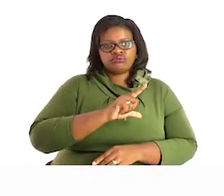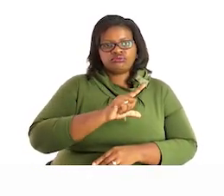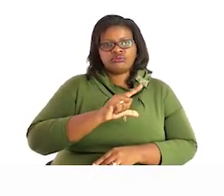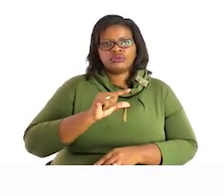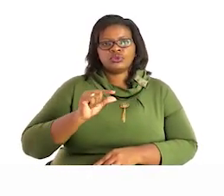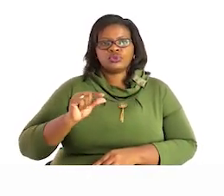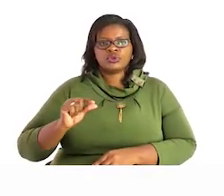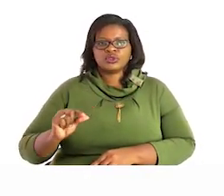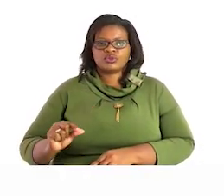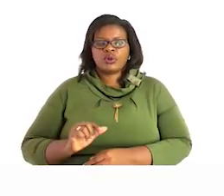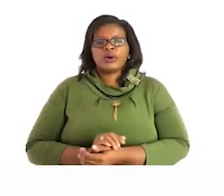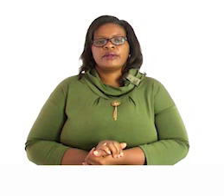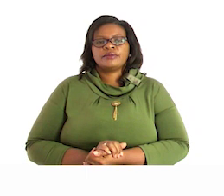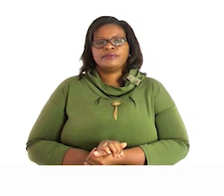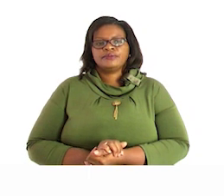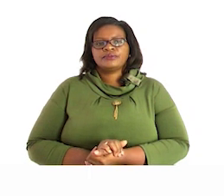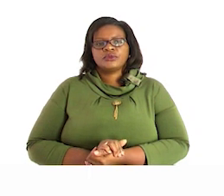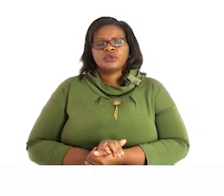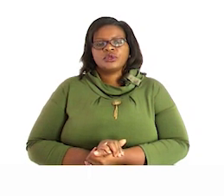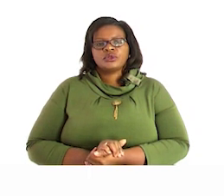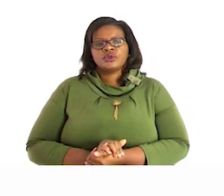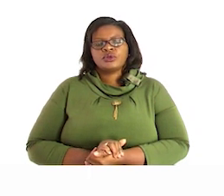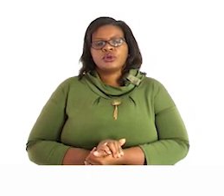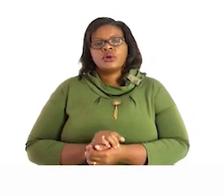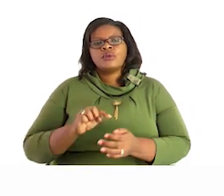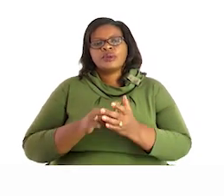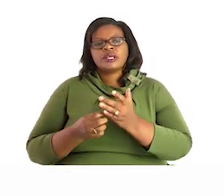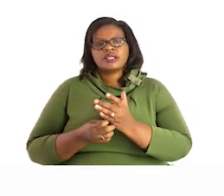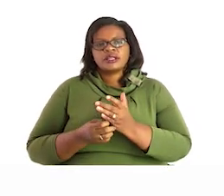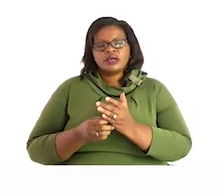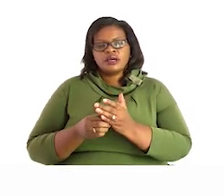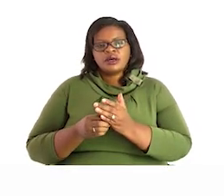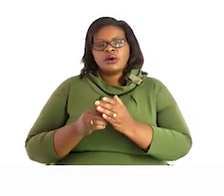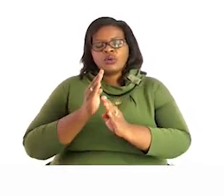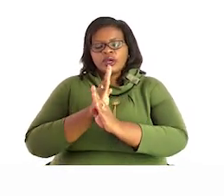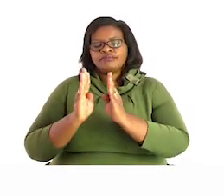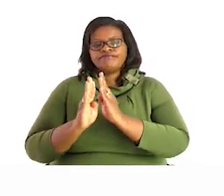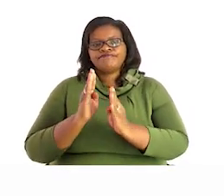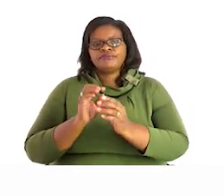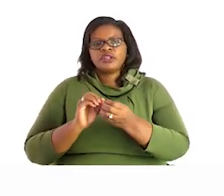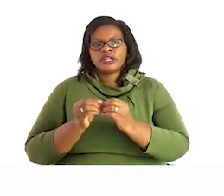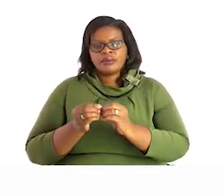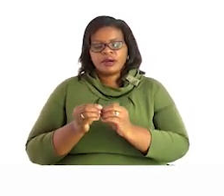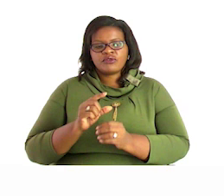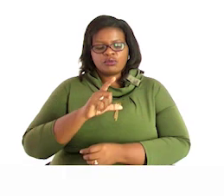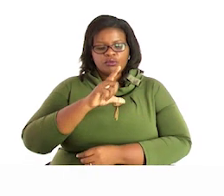our means we are arranging numbers from the biggest to the smallest